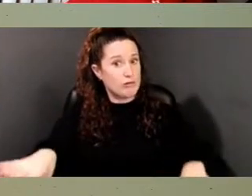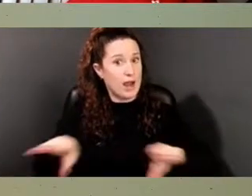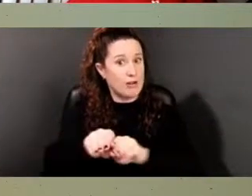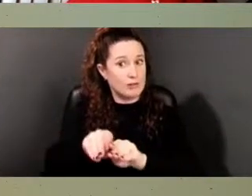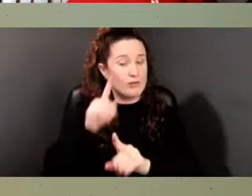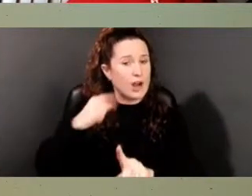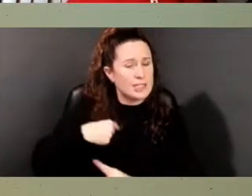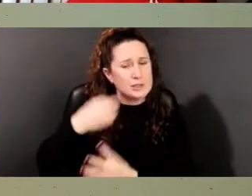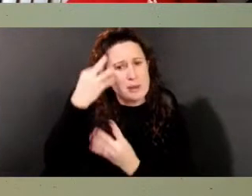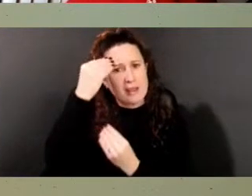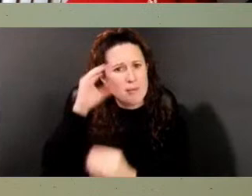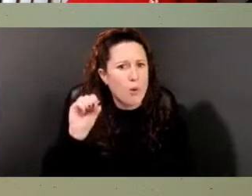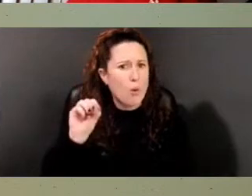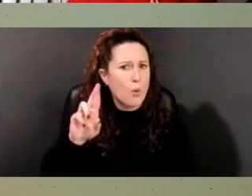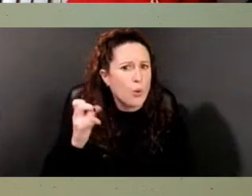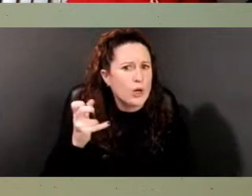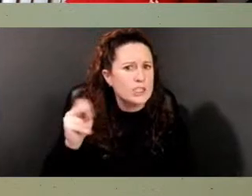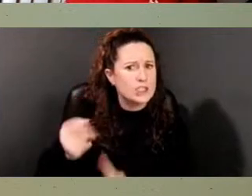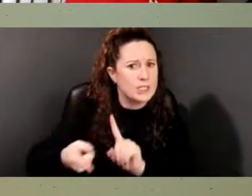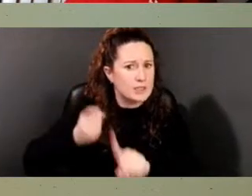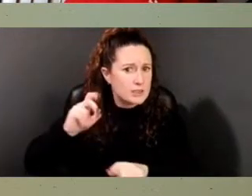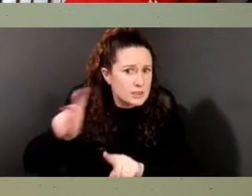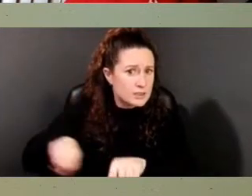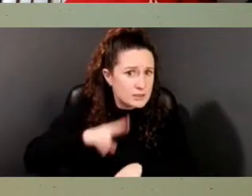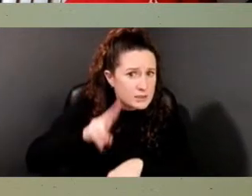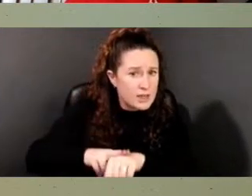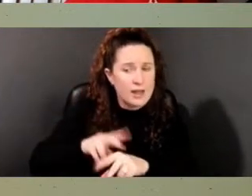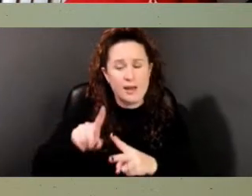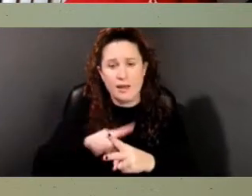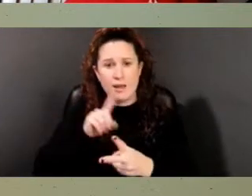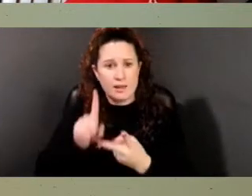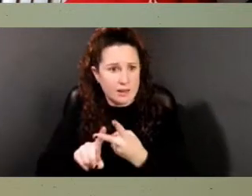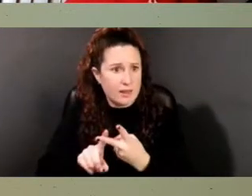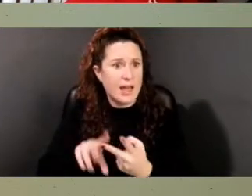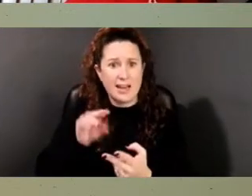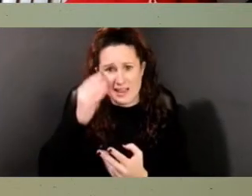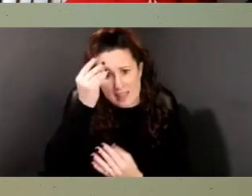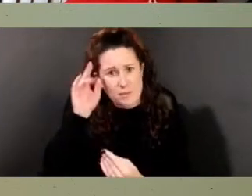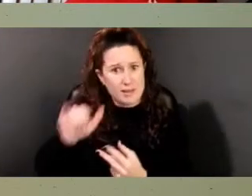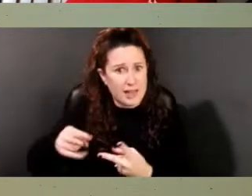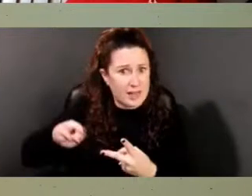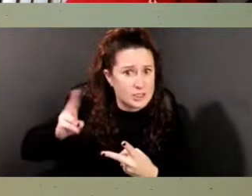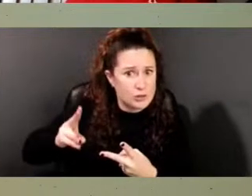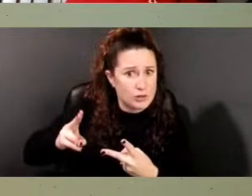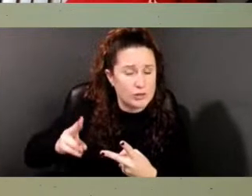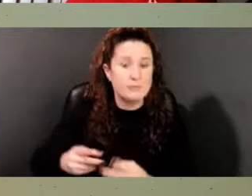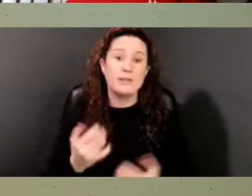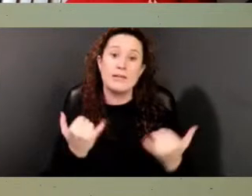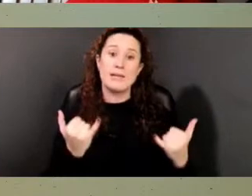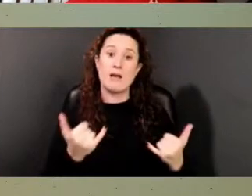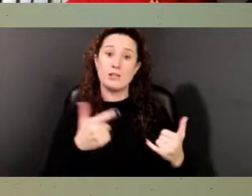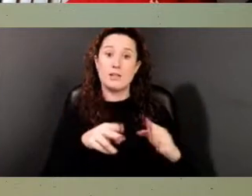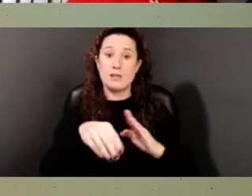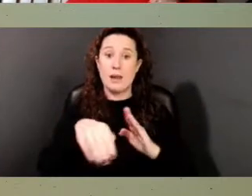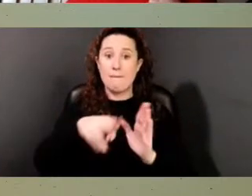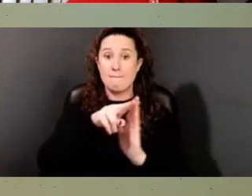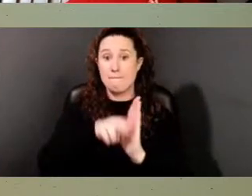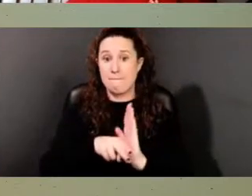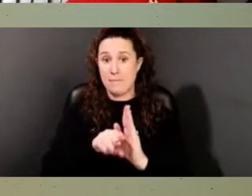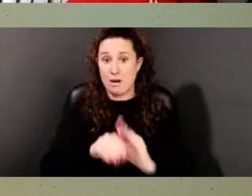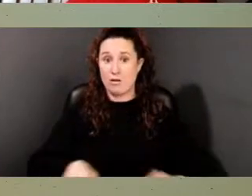four points. Number one, this burying ground helps to assert the African experience as